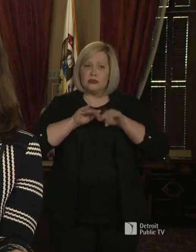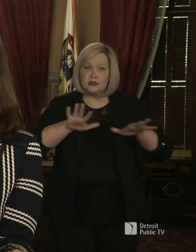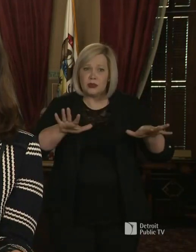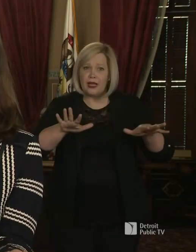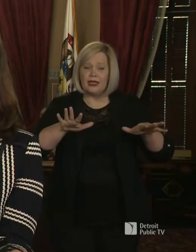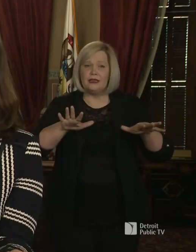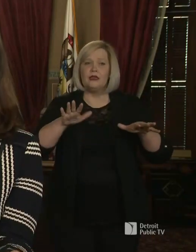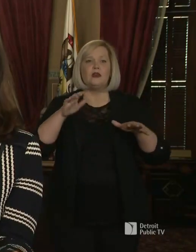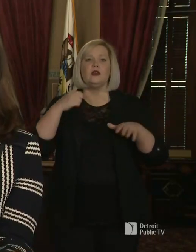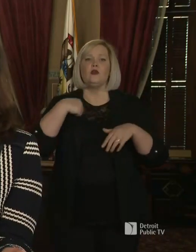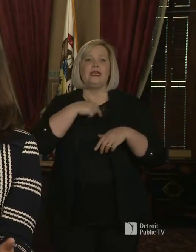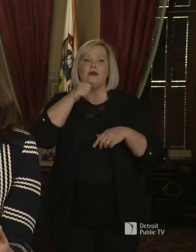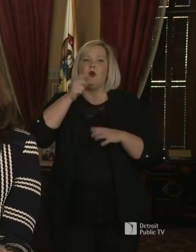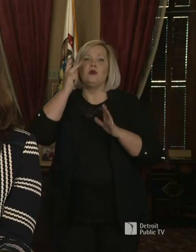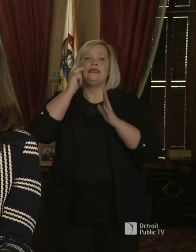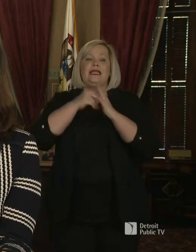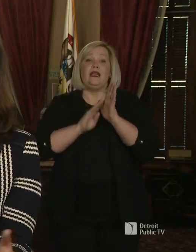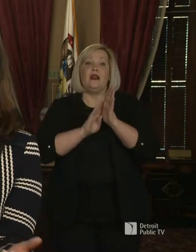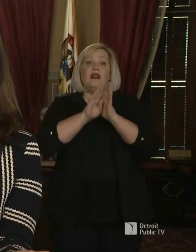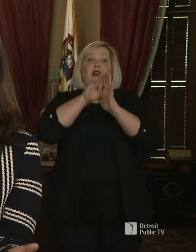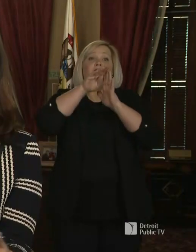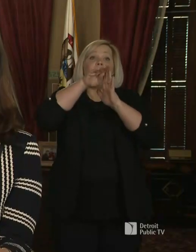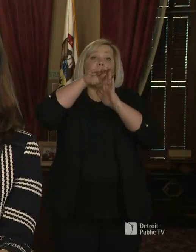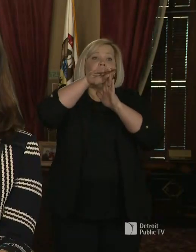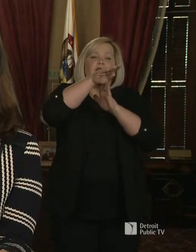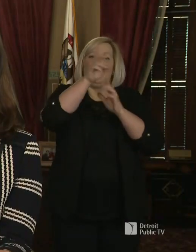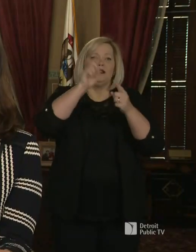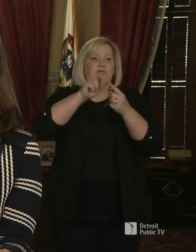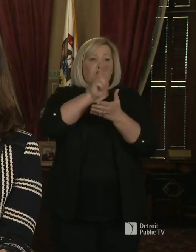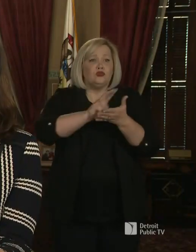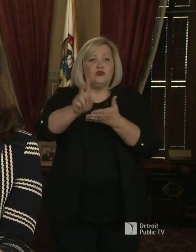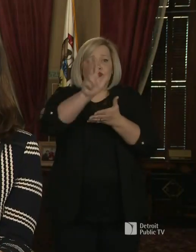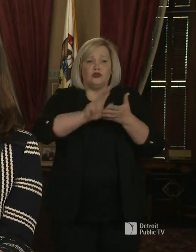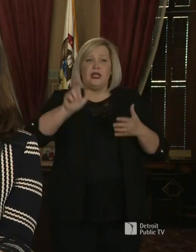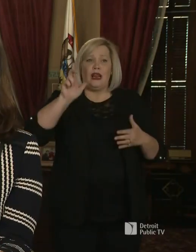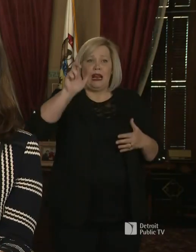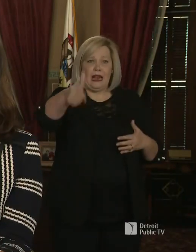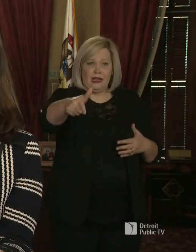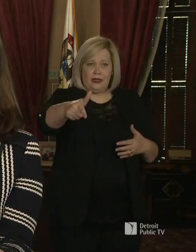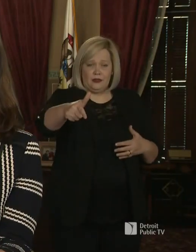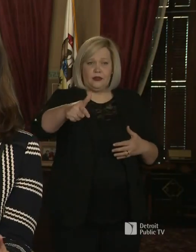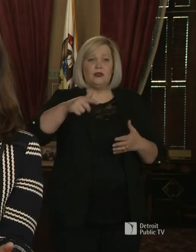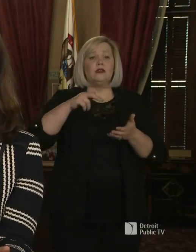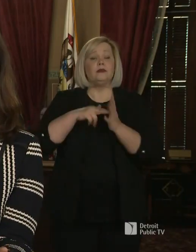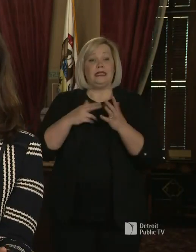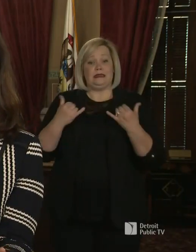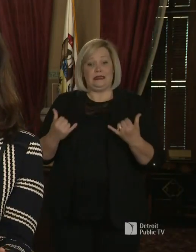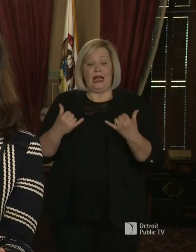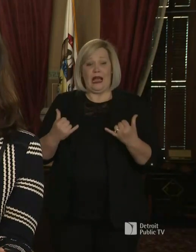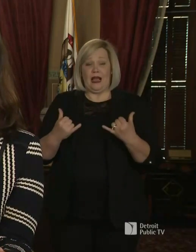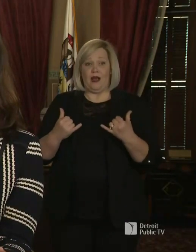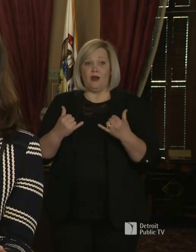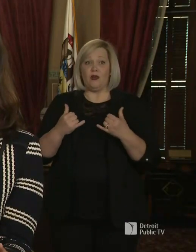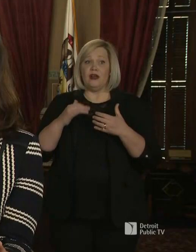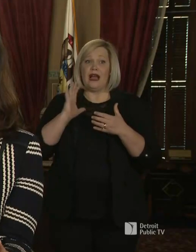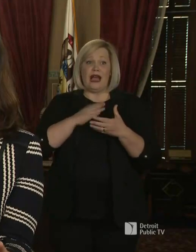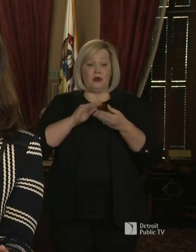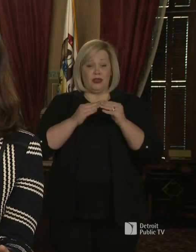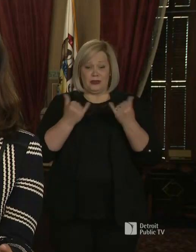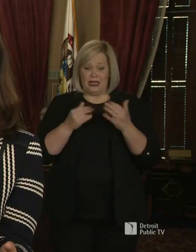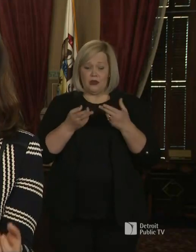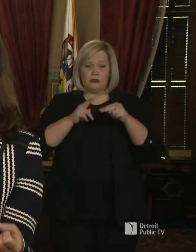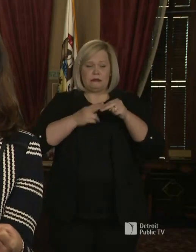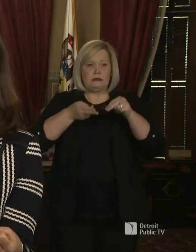until a little ways into this, couple weeks, two to three weeks, they say. And so that's precisely why as this number continues to climb,